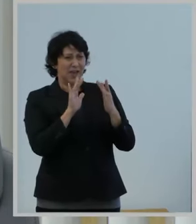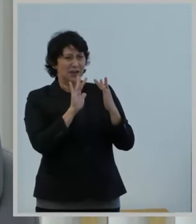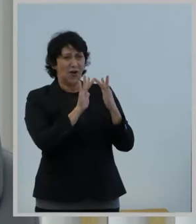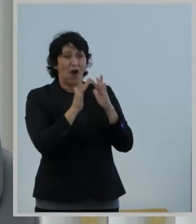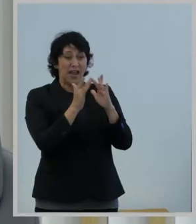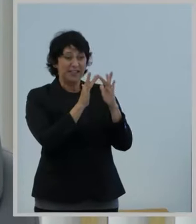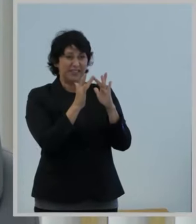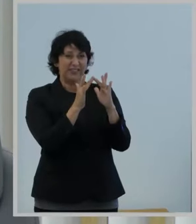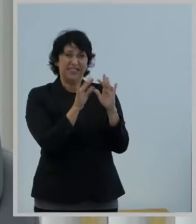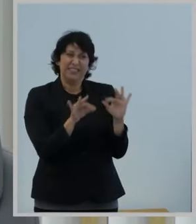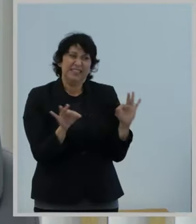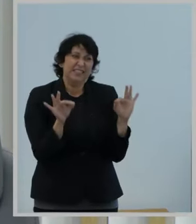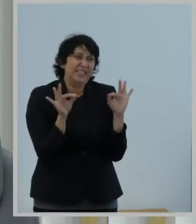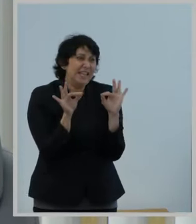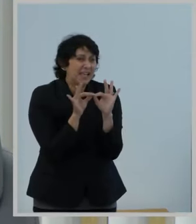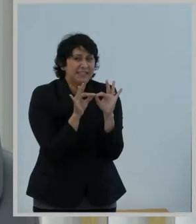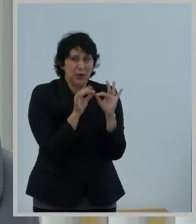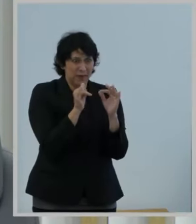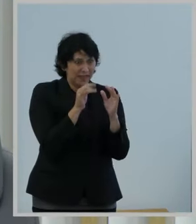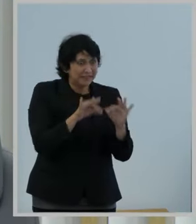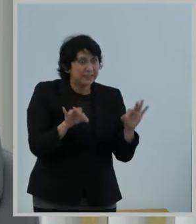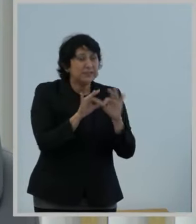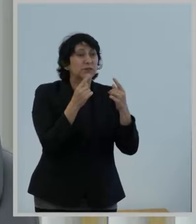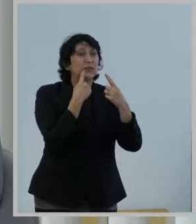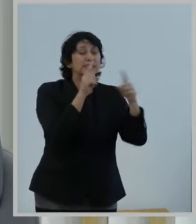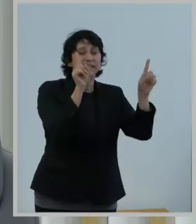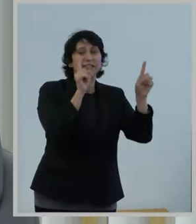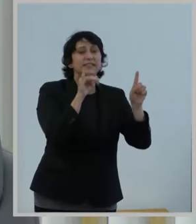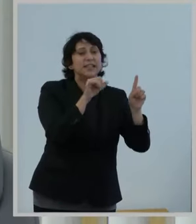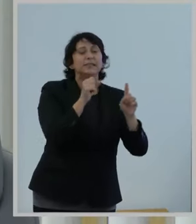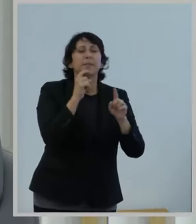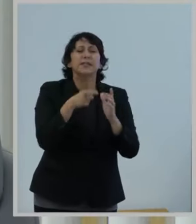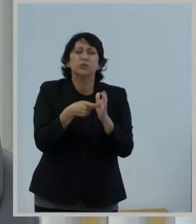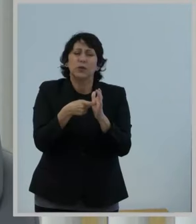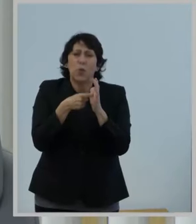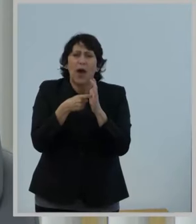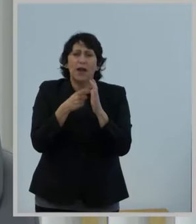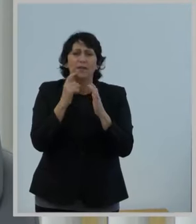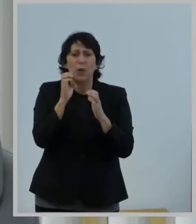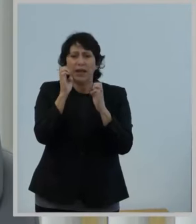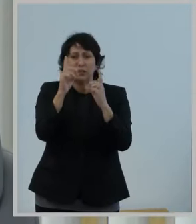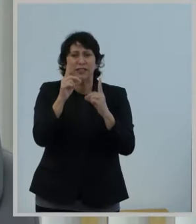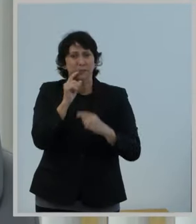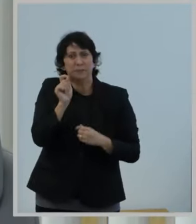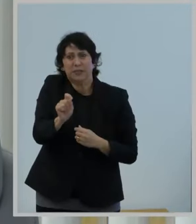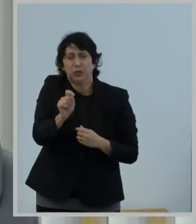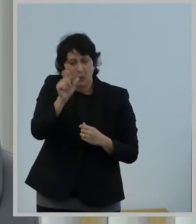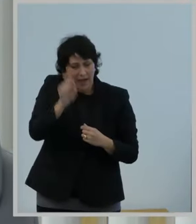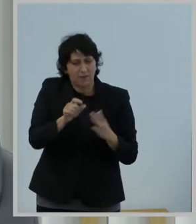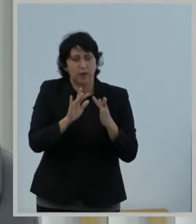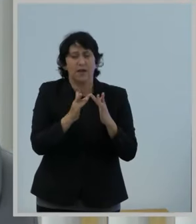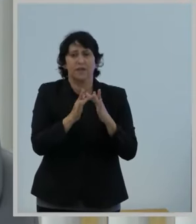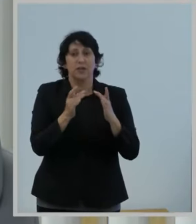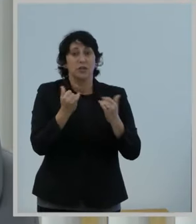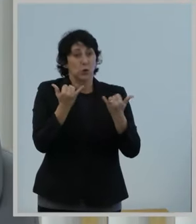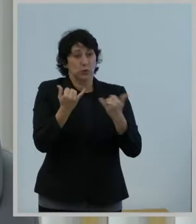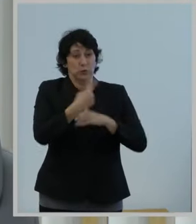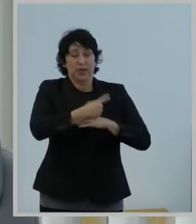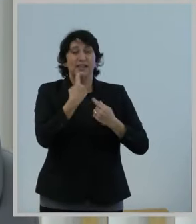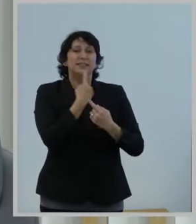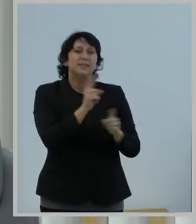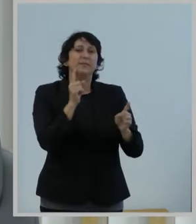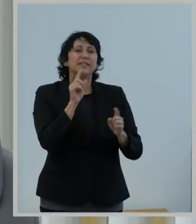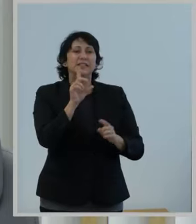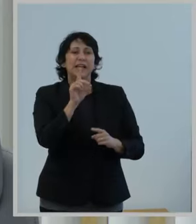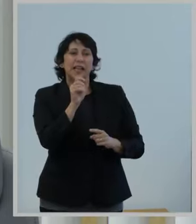necessary for educational success, it is required for education, period. Today's declaratory ruling is an